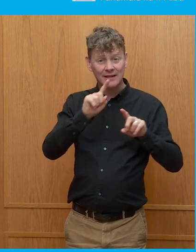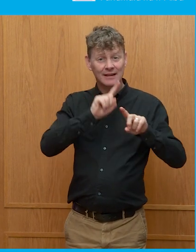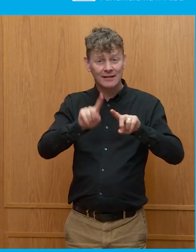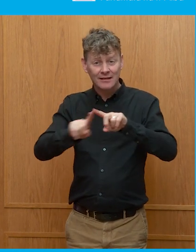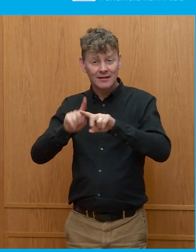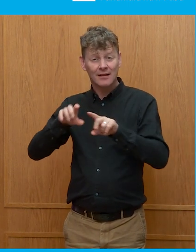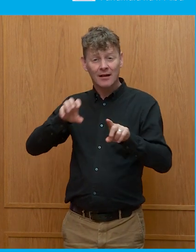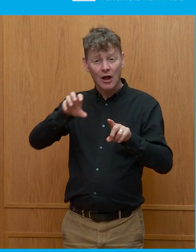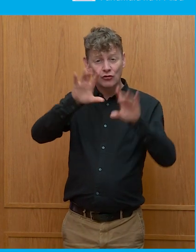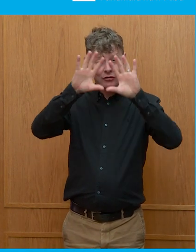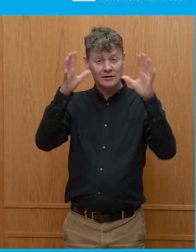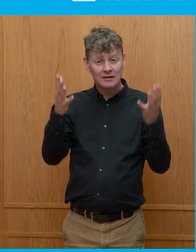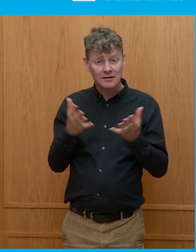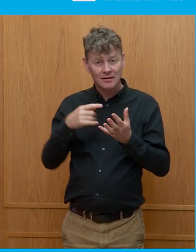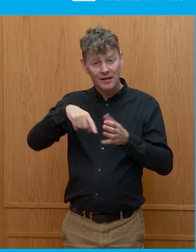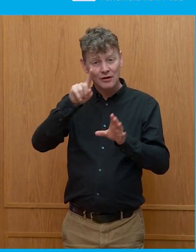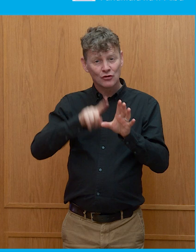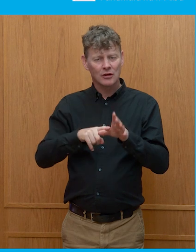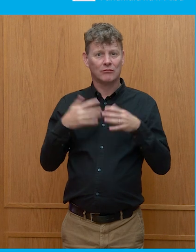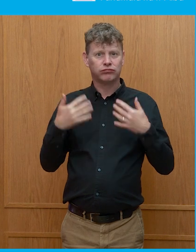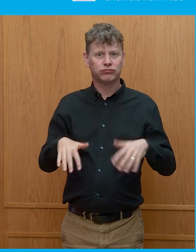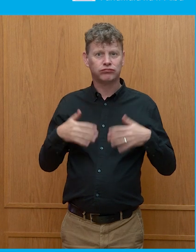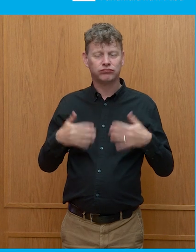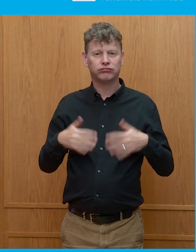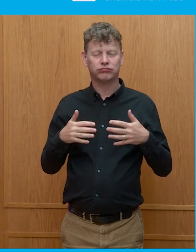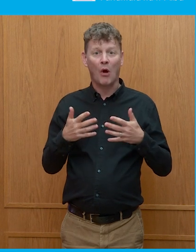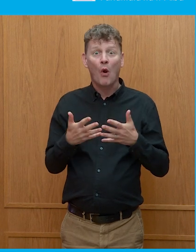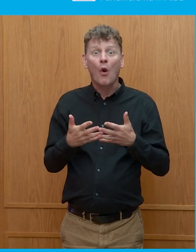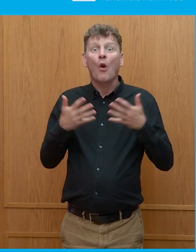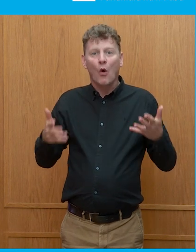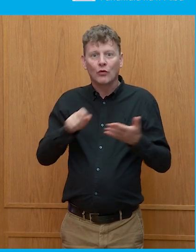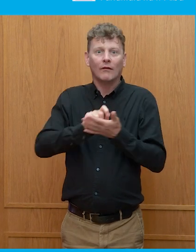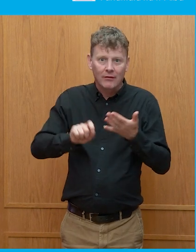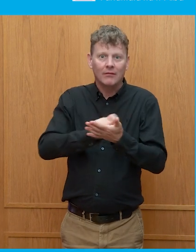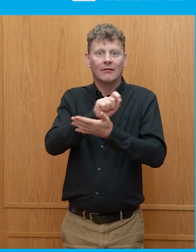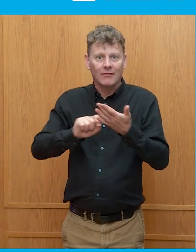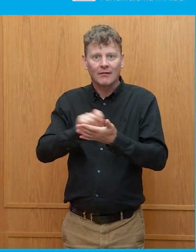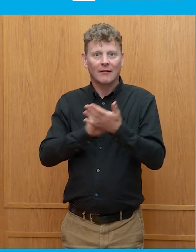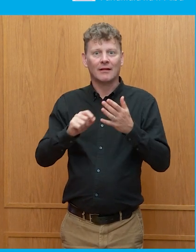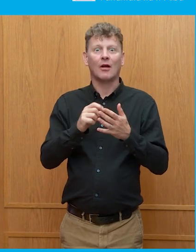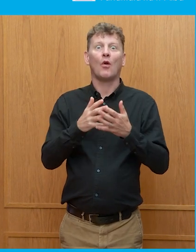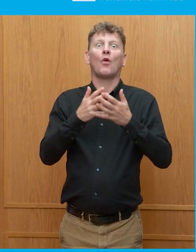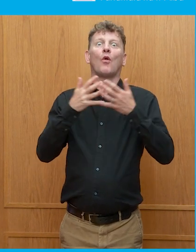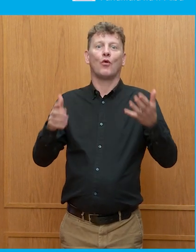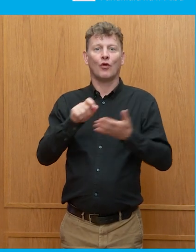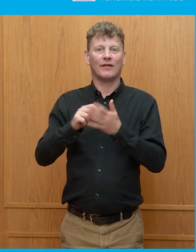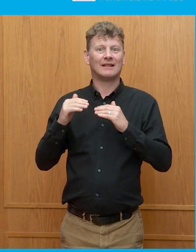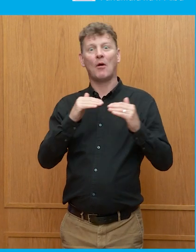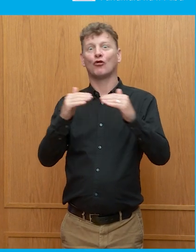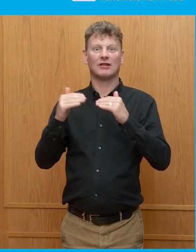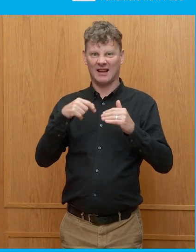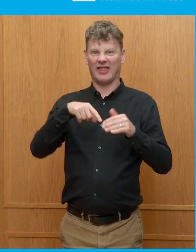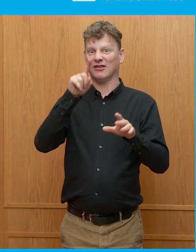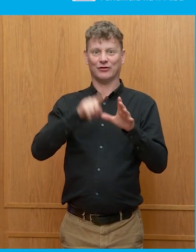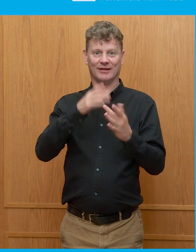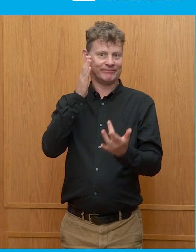unprecedented. The the the overdose of democracy that the the world is enduring this year, whether it likes it or not.